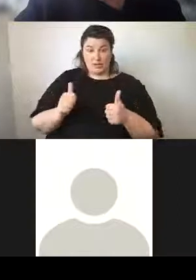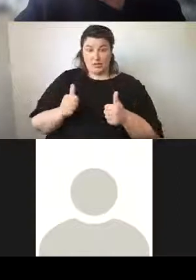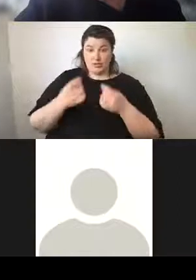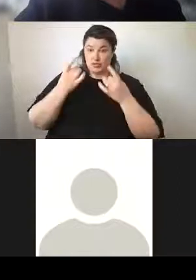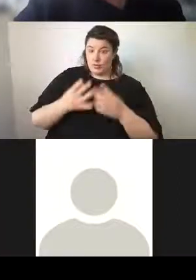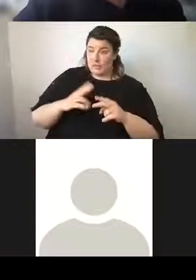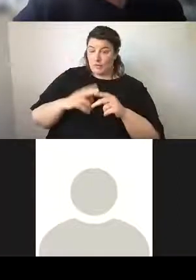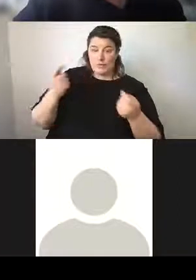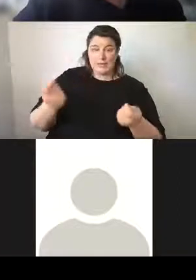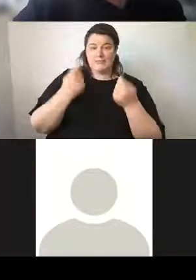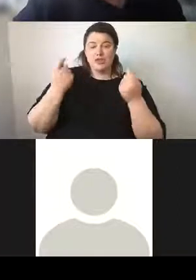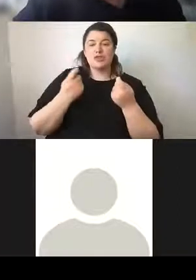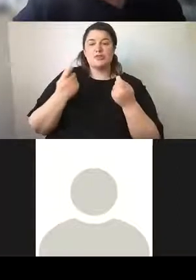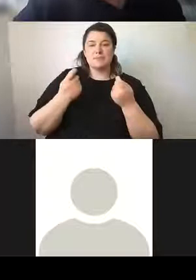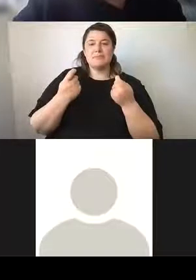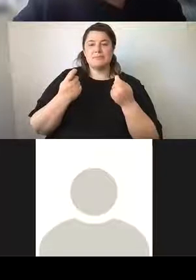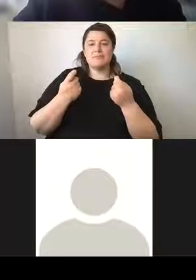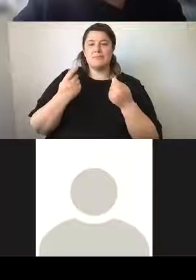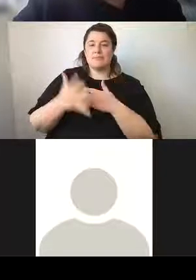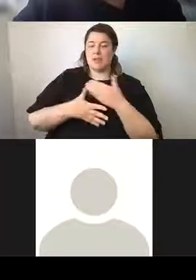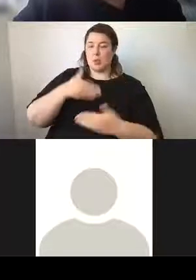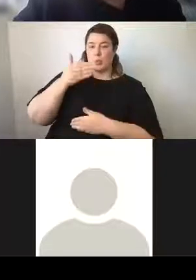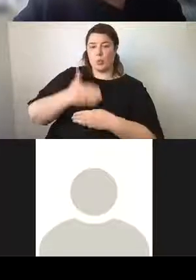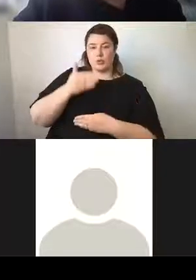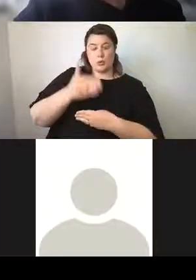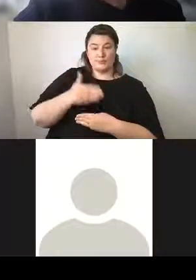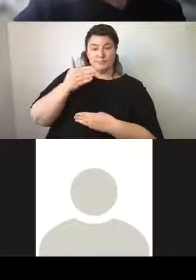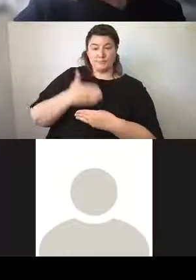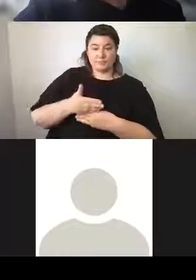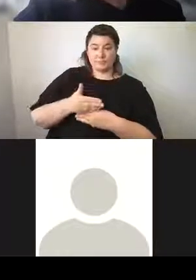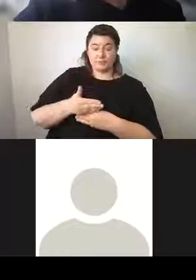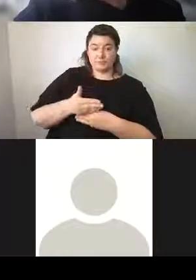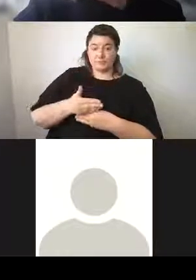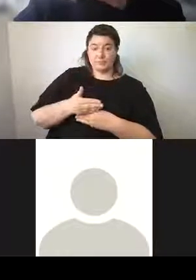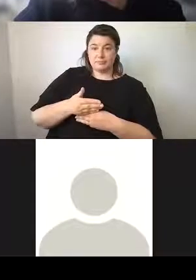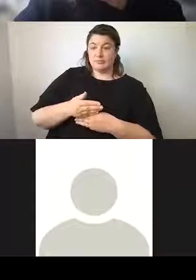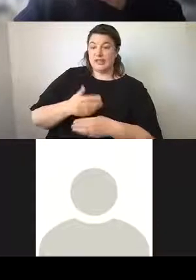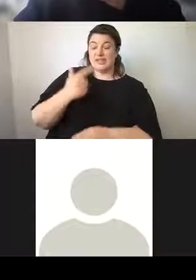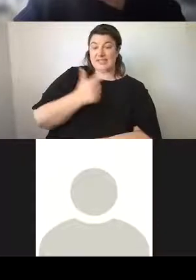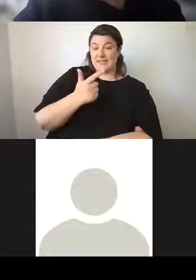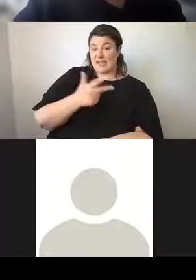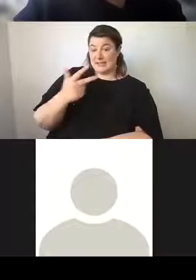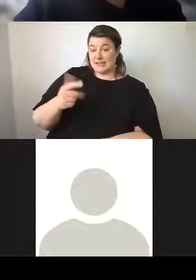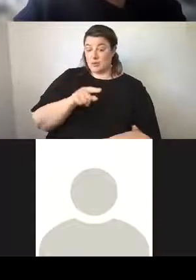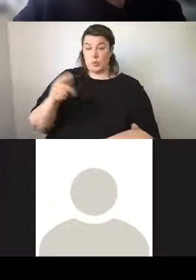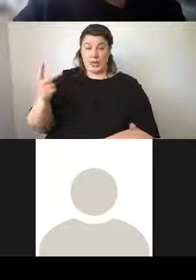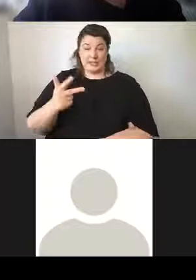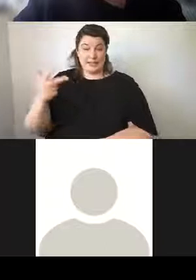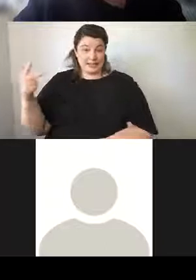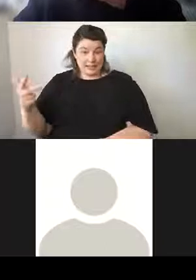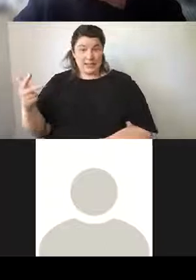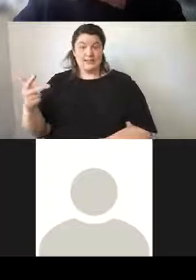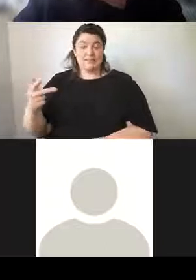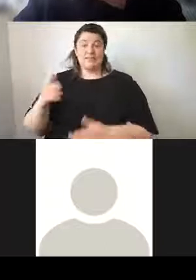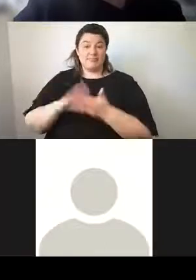celebrations. So the windows, although they're inscribed 1788 to 1888, were